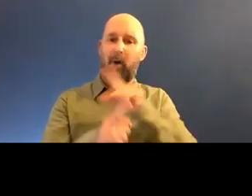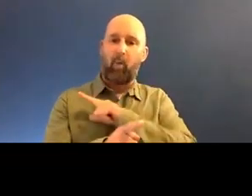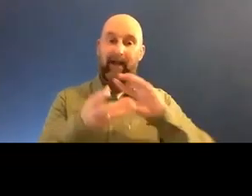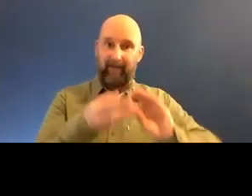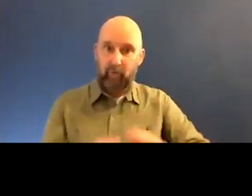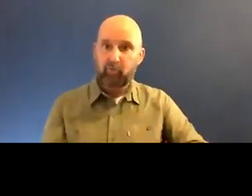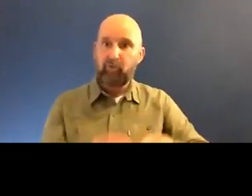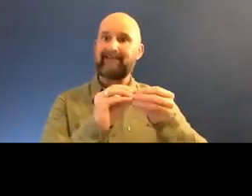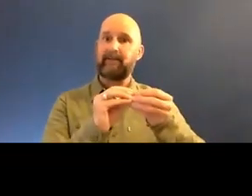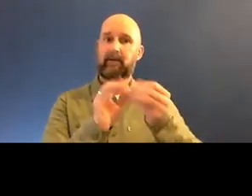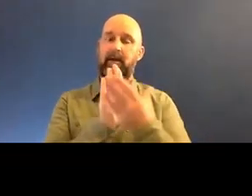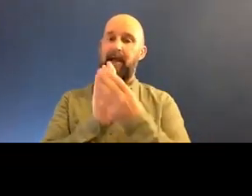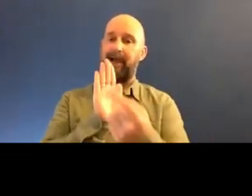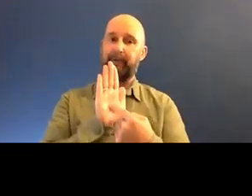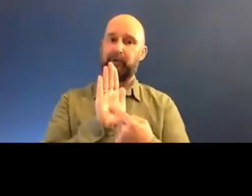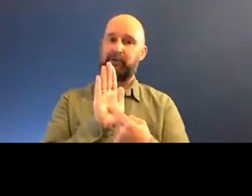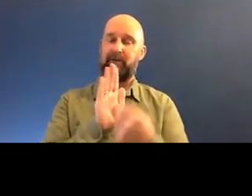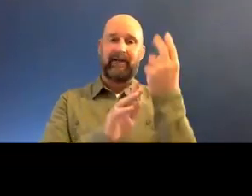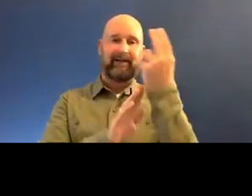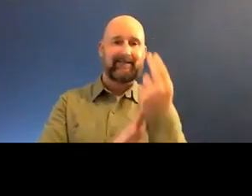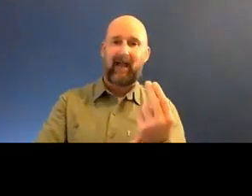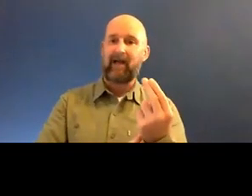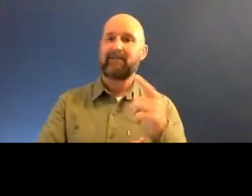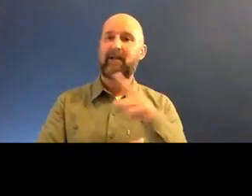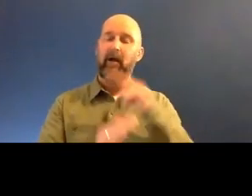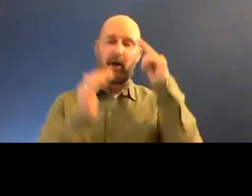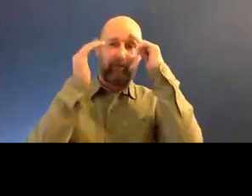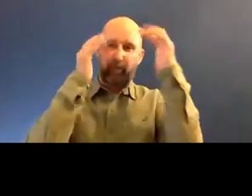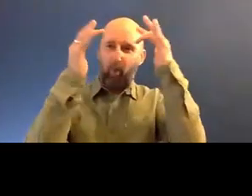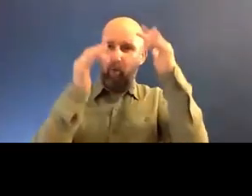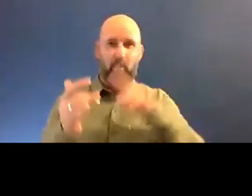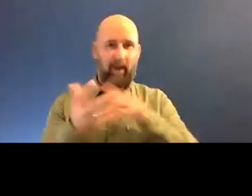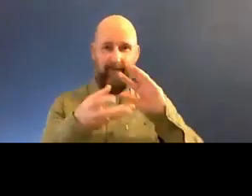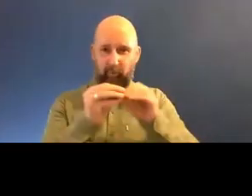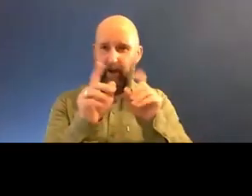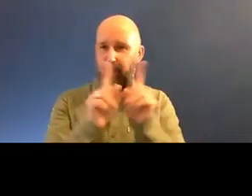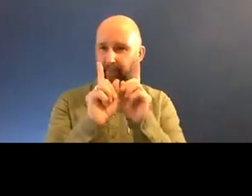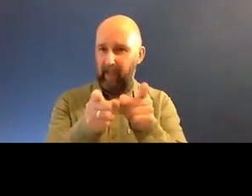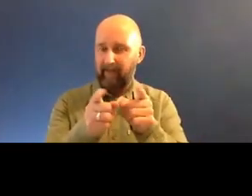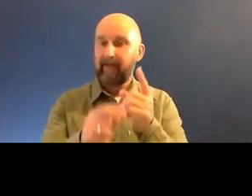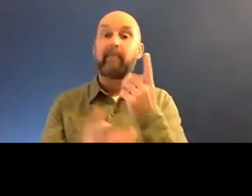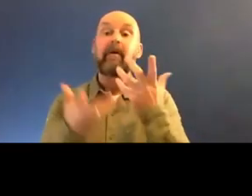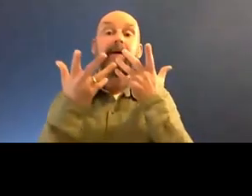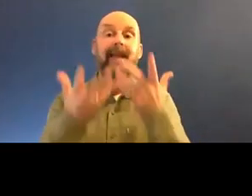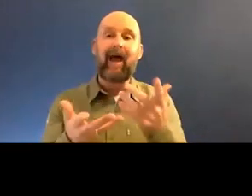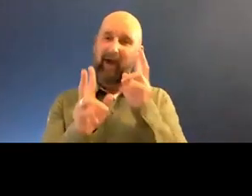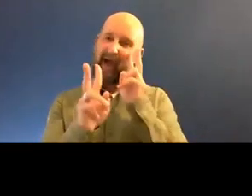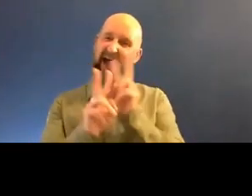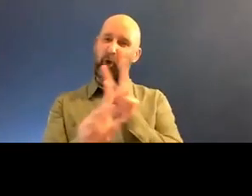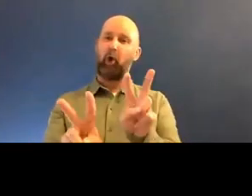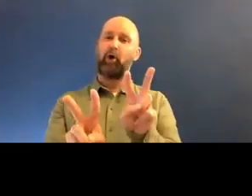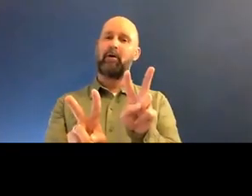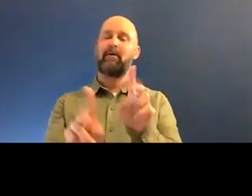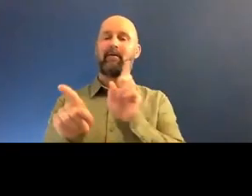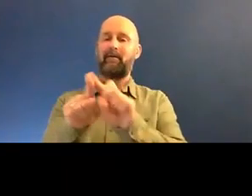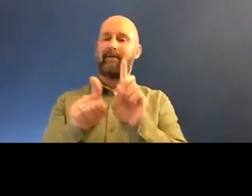designs and the thought processes behind it. But for now, we can just have a quick glaze of the